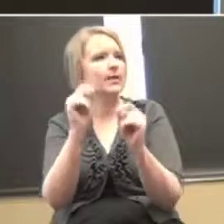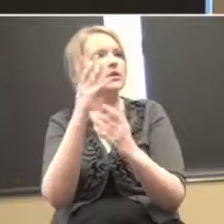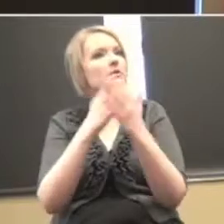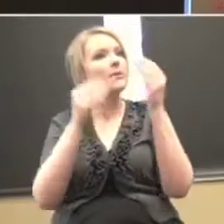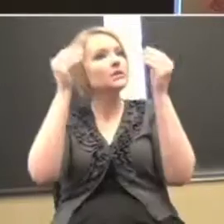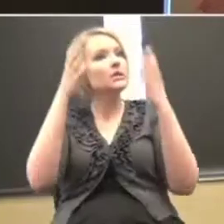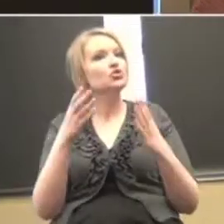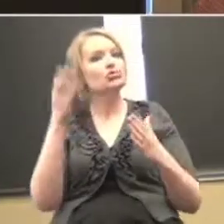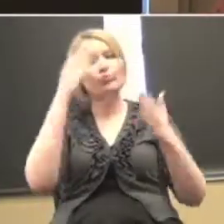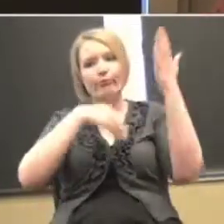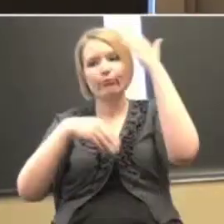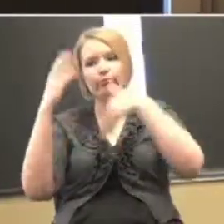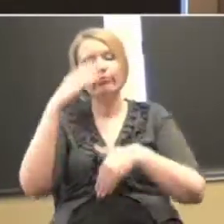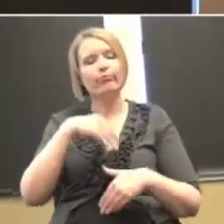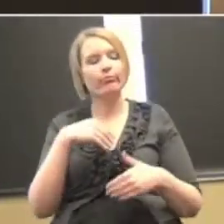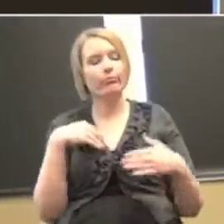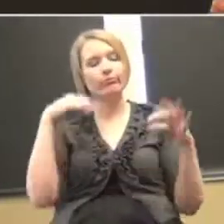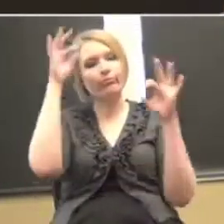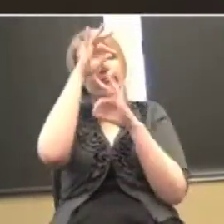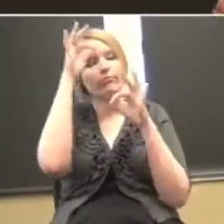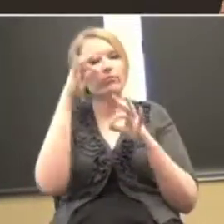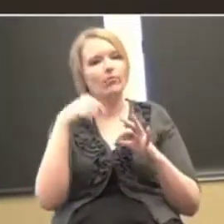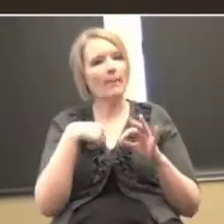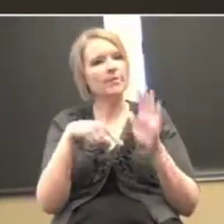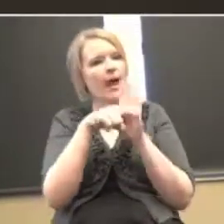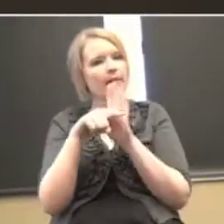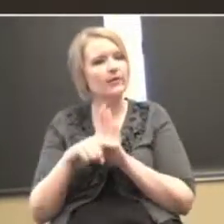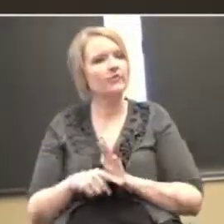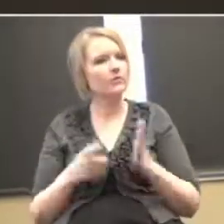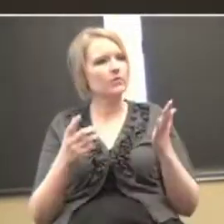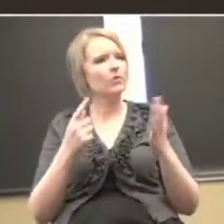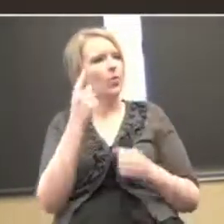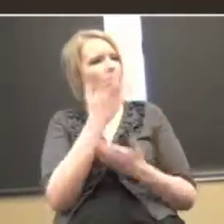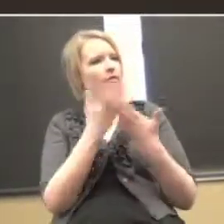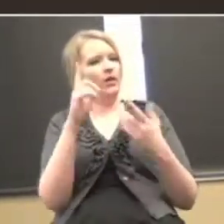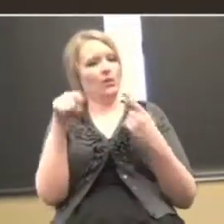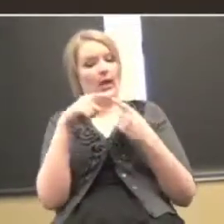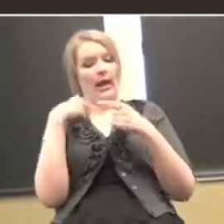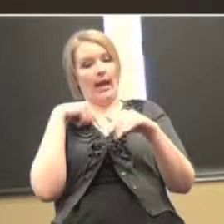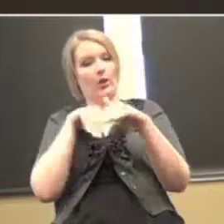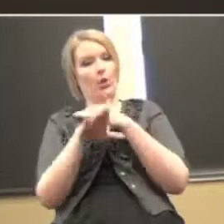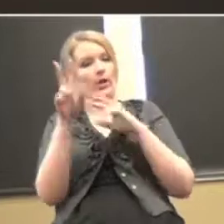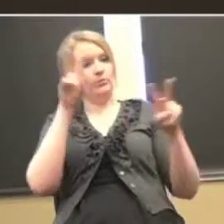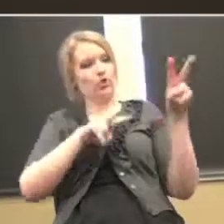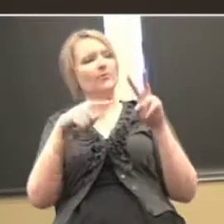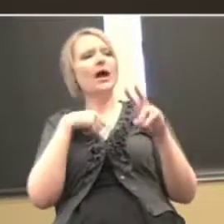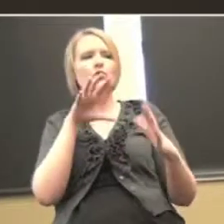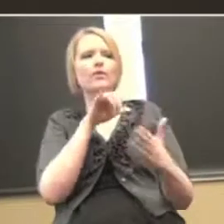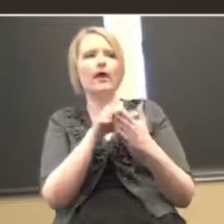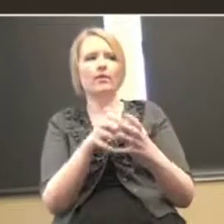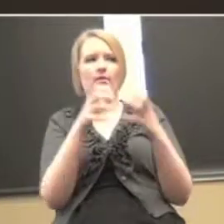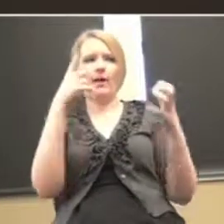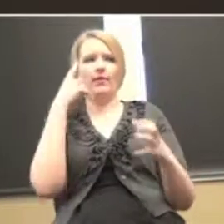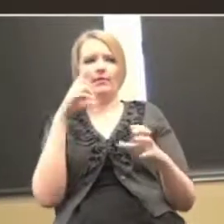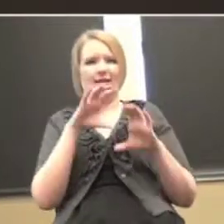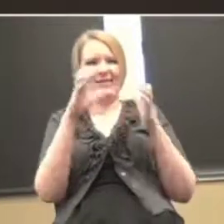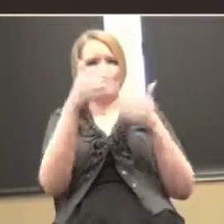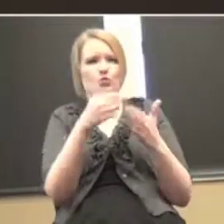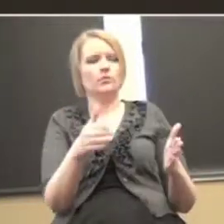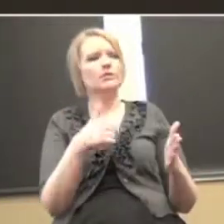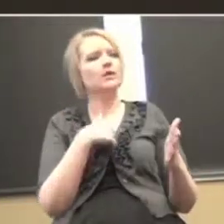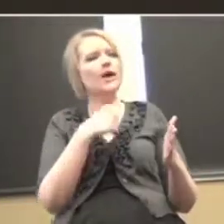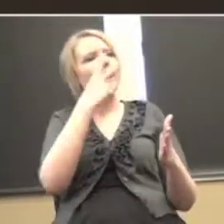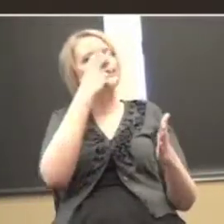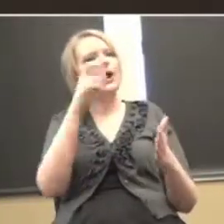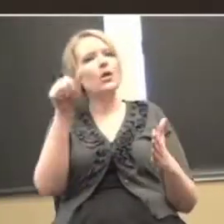that they're being negative. And I think, again, one of the things for me when I go in and observe and I do this a lot in classrooms is I don't think anybody gets up in